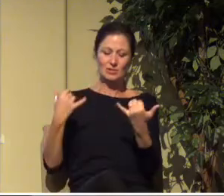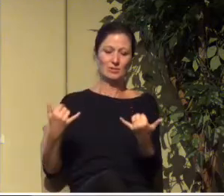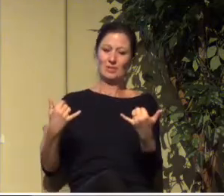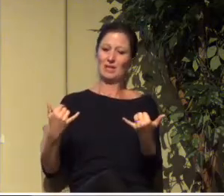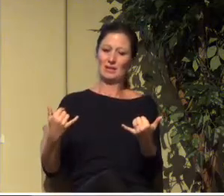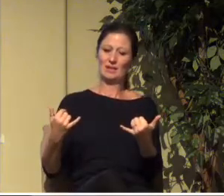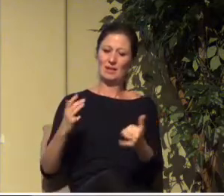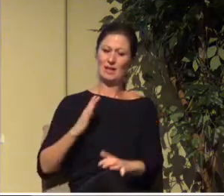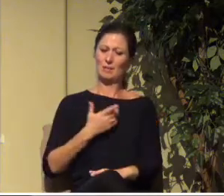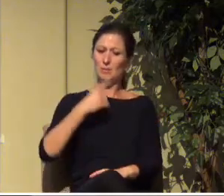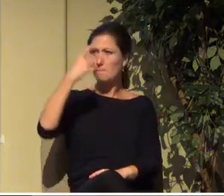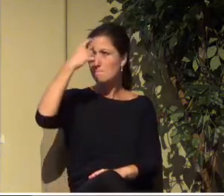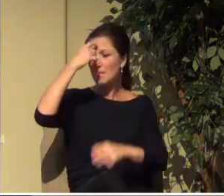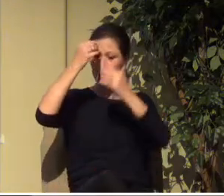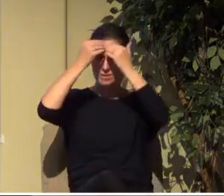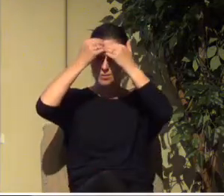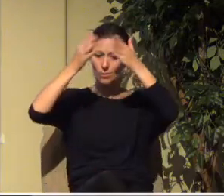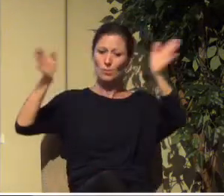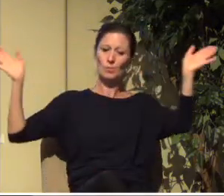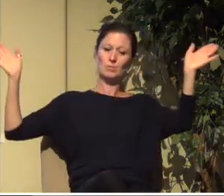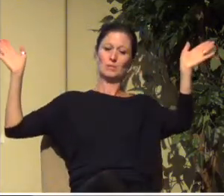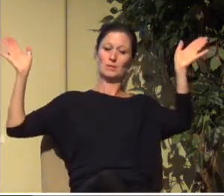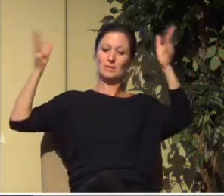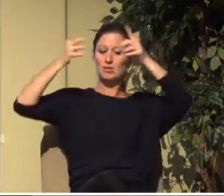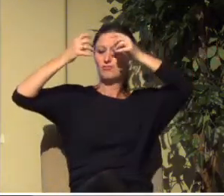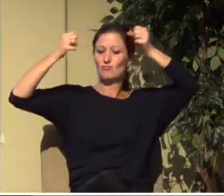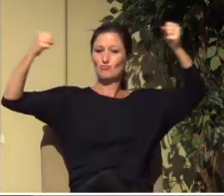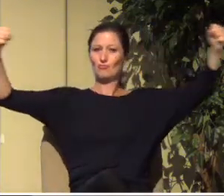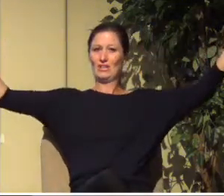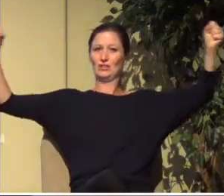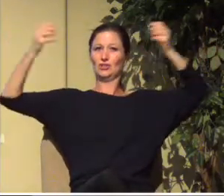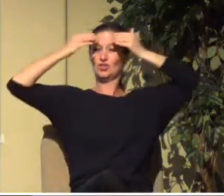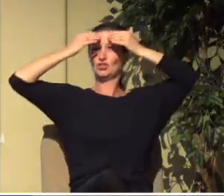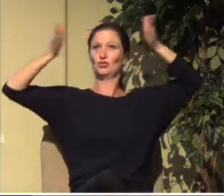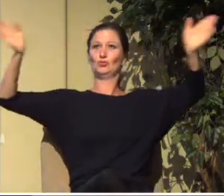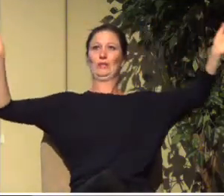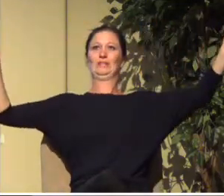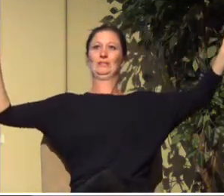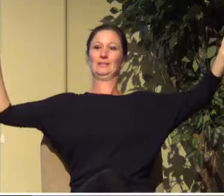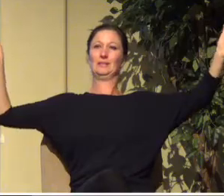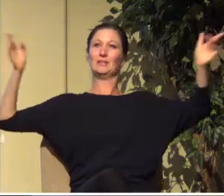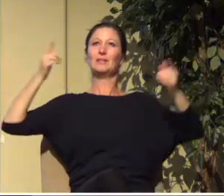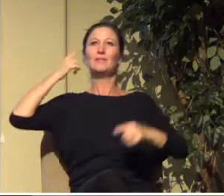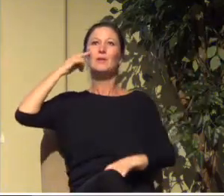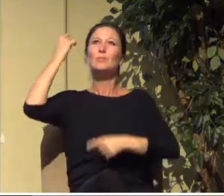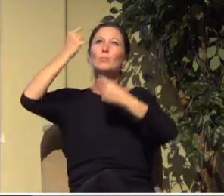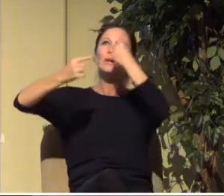open up our minds to be, yeah, I guess, stretched, to wonder,